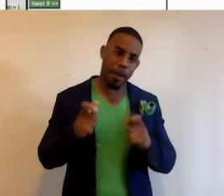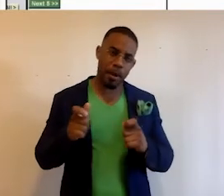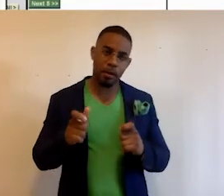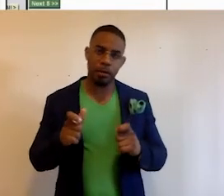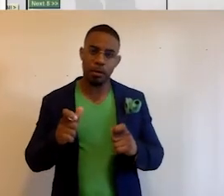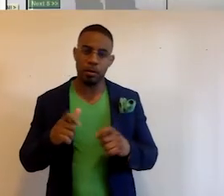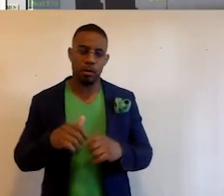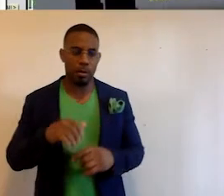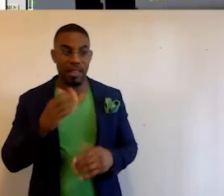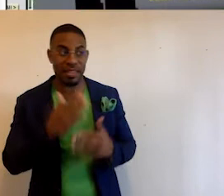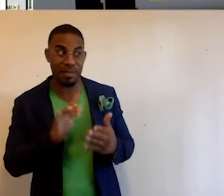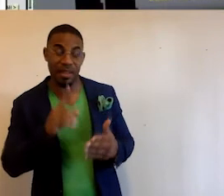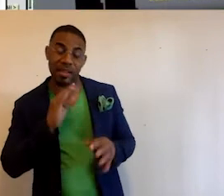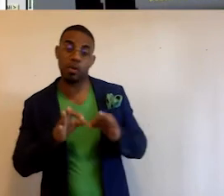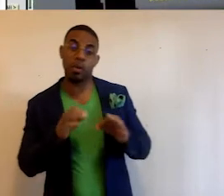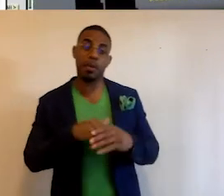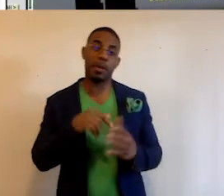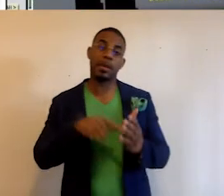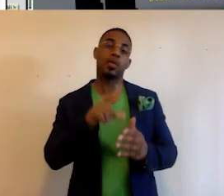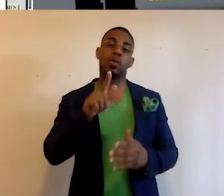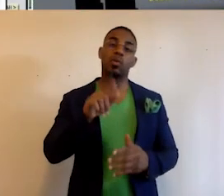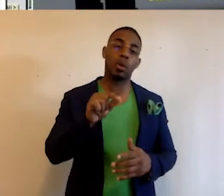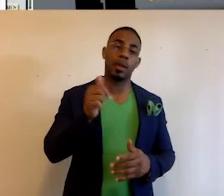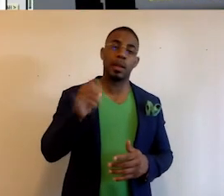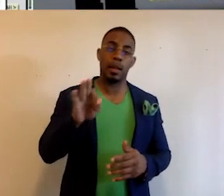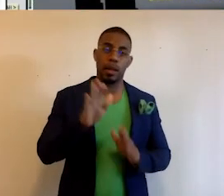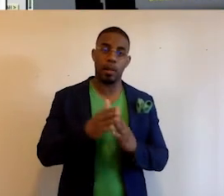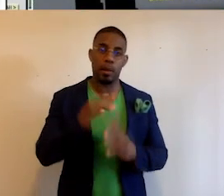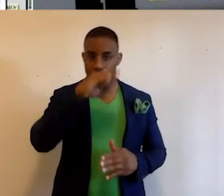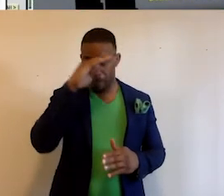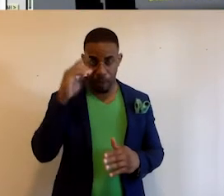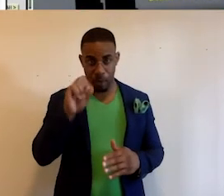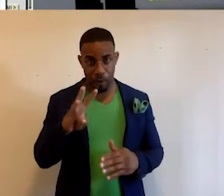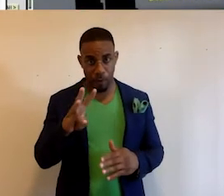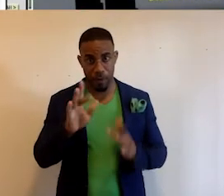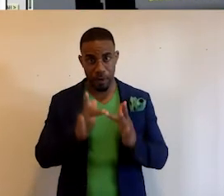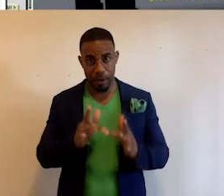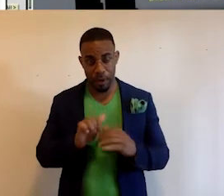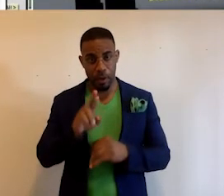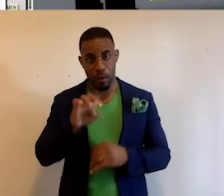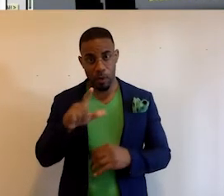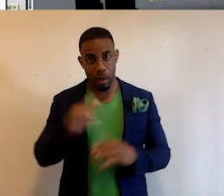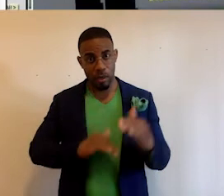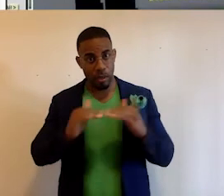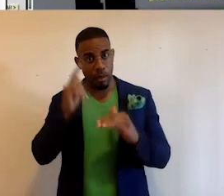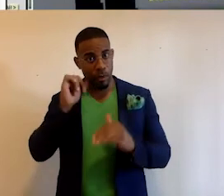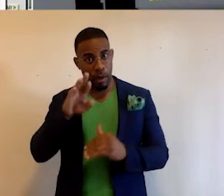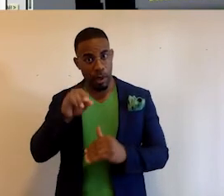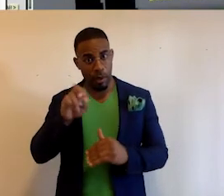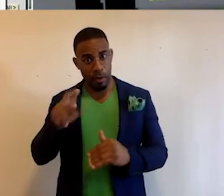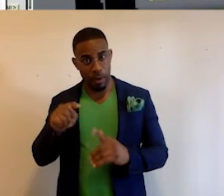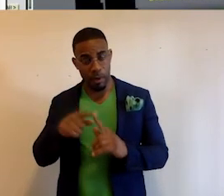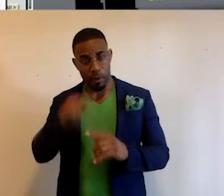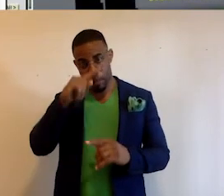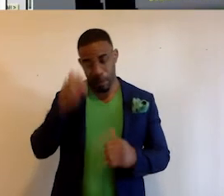CompuServe. Some of that is described in this 2019 book, Black Software, the Internet and Racial Justice from the Afro-Net to Black Lives